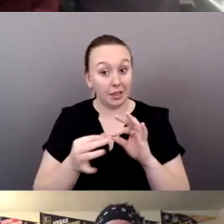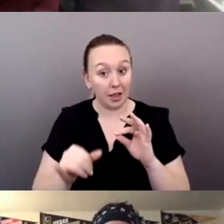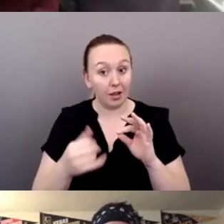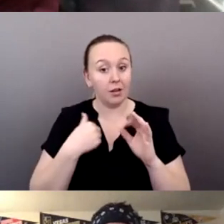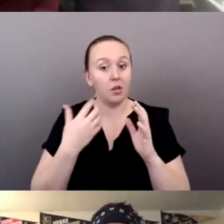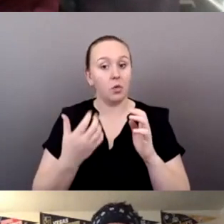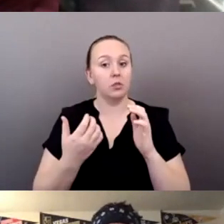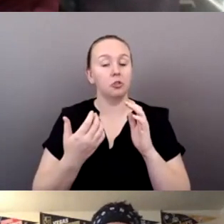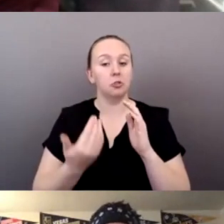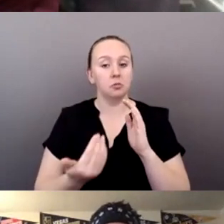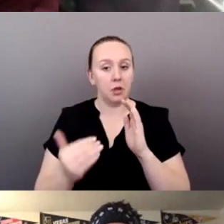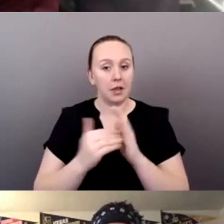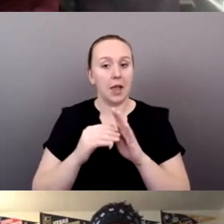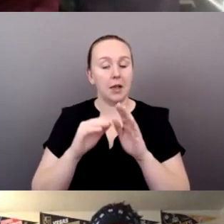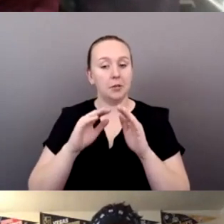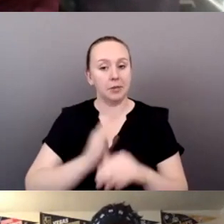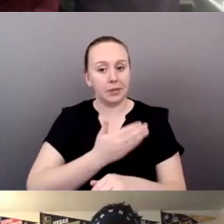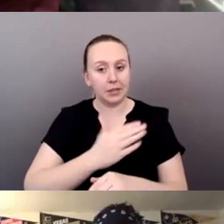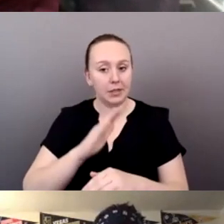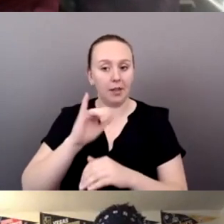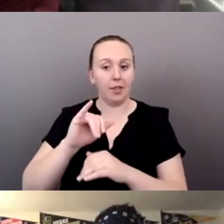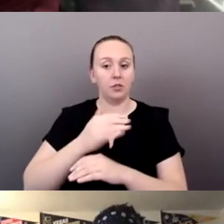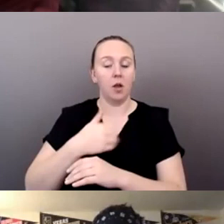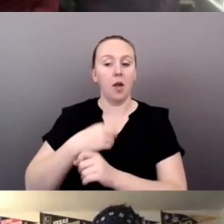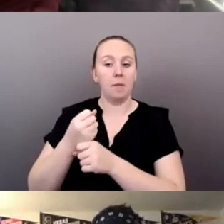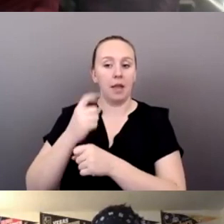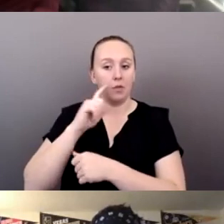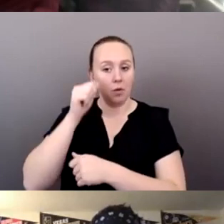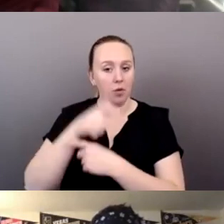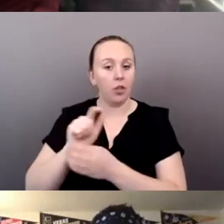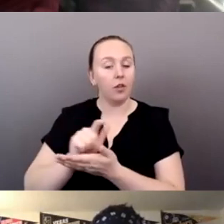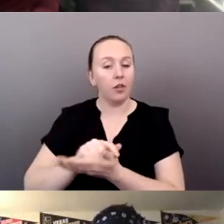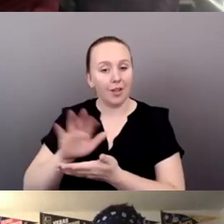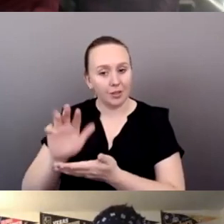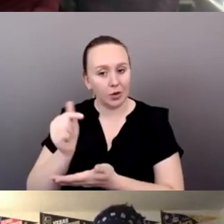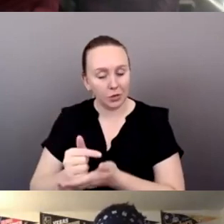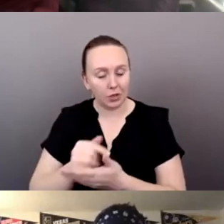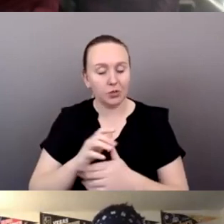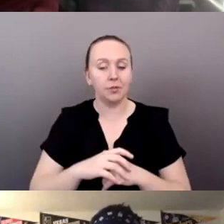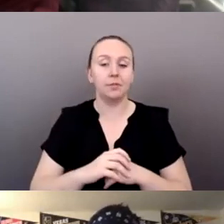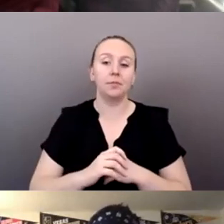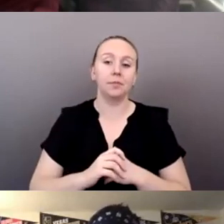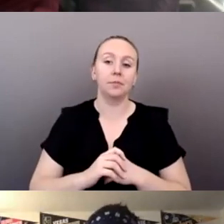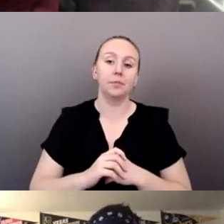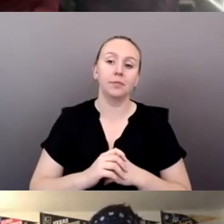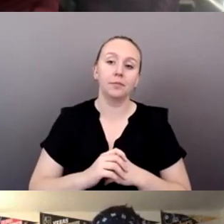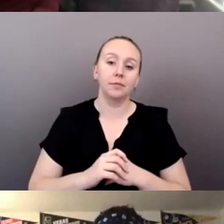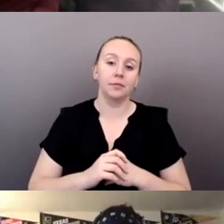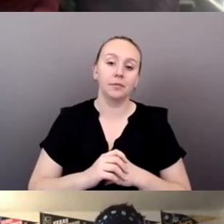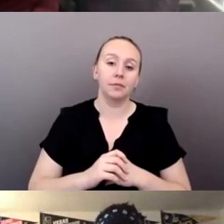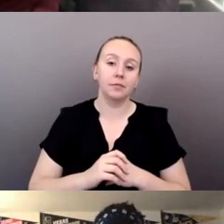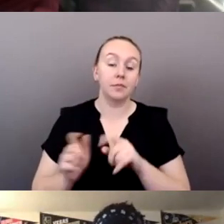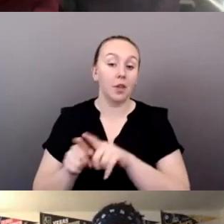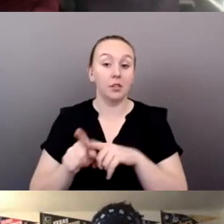the song that I made for my brother-in-law's graduation. And, and also like, you know, when I